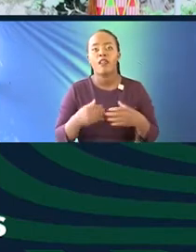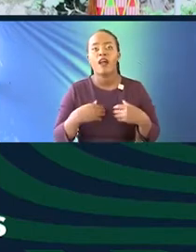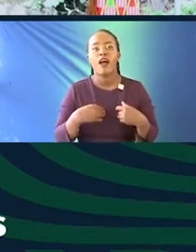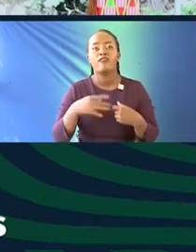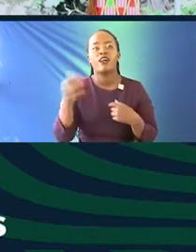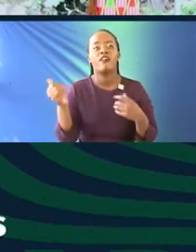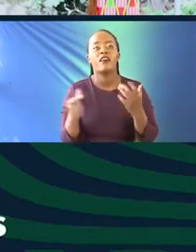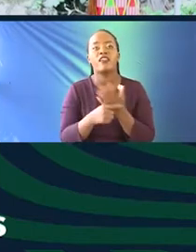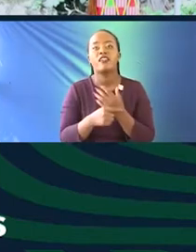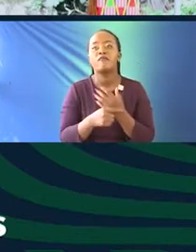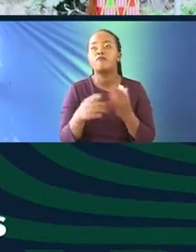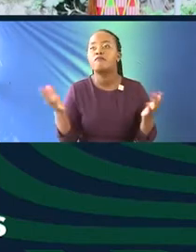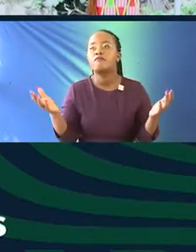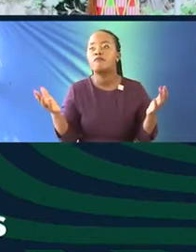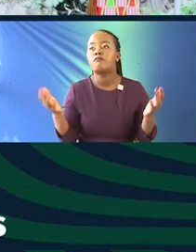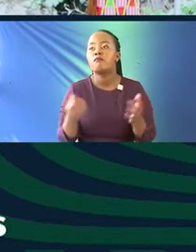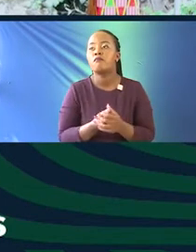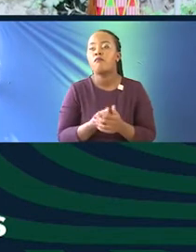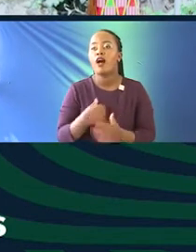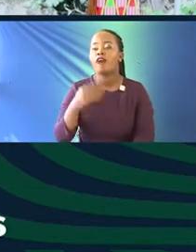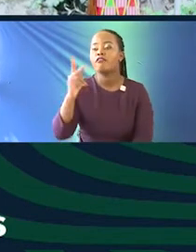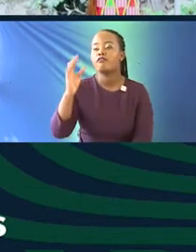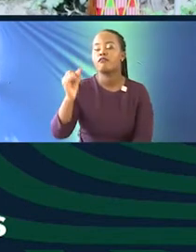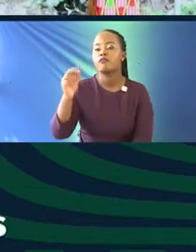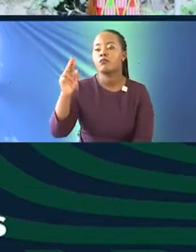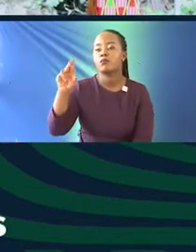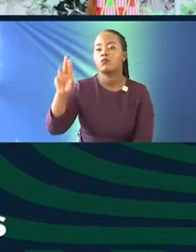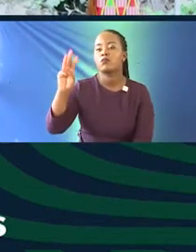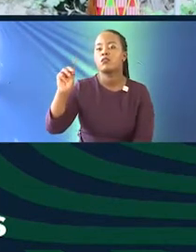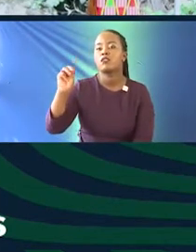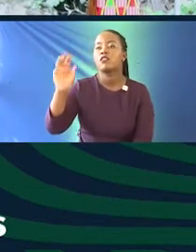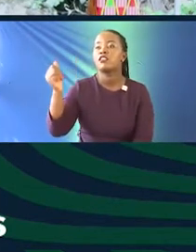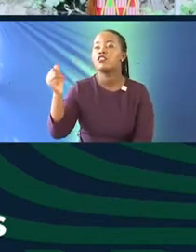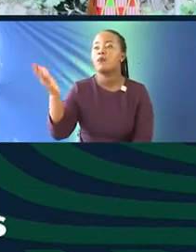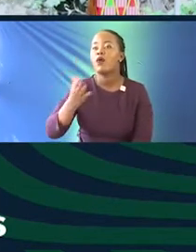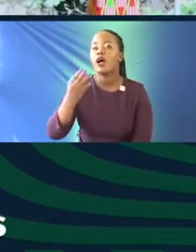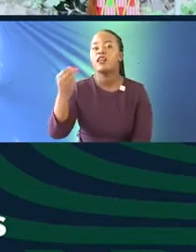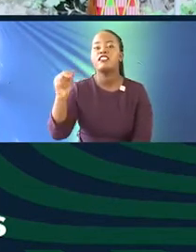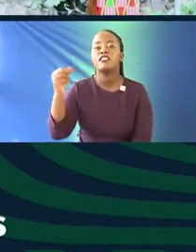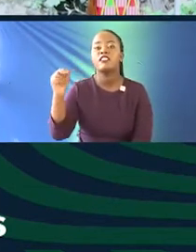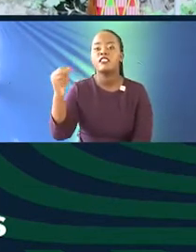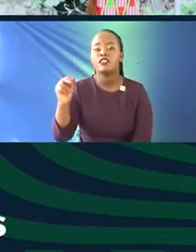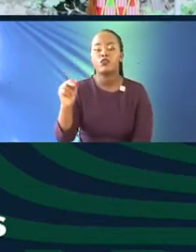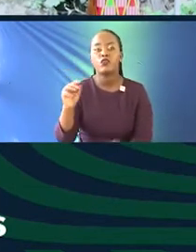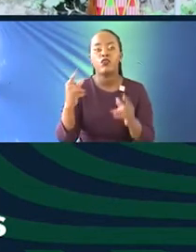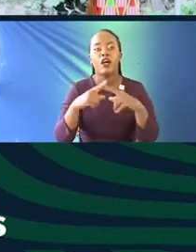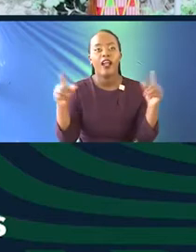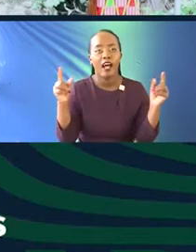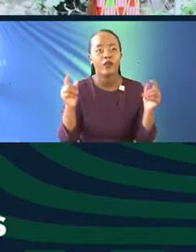Hello? count it out. Keruma? Keruma in what community? Kikuyu. Kikuyu, wonderful.